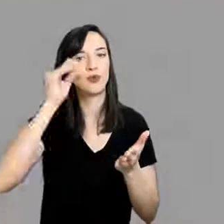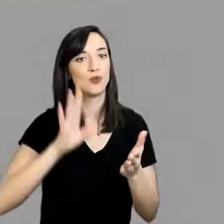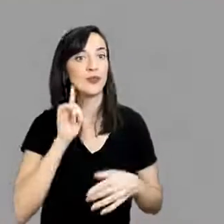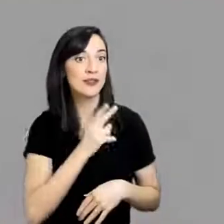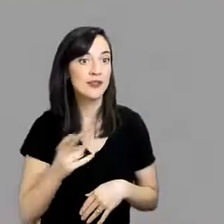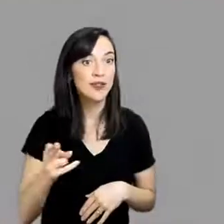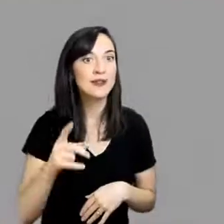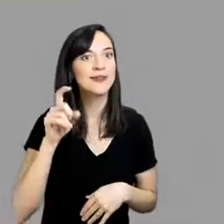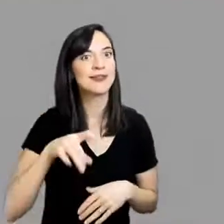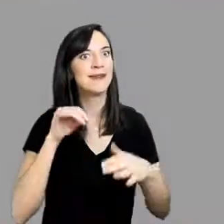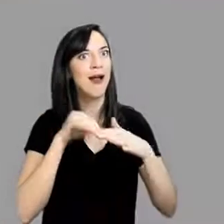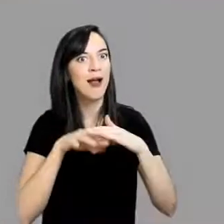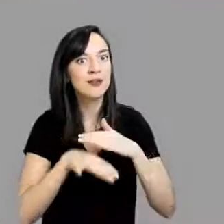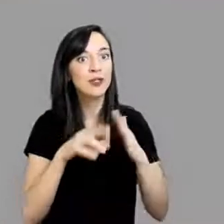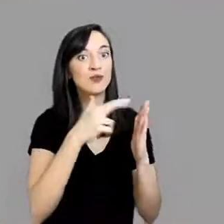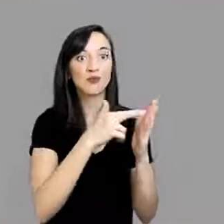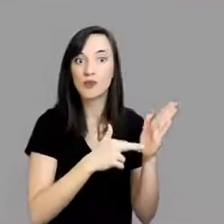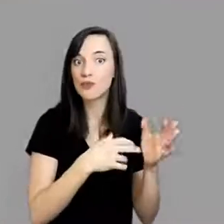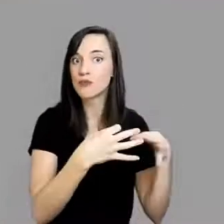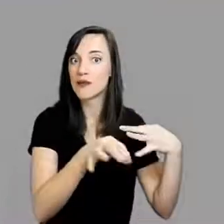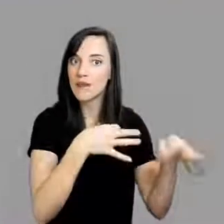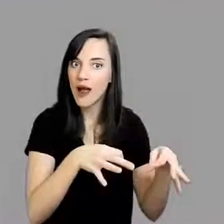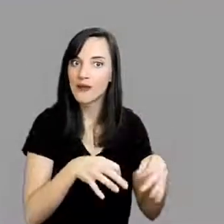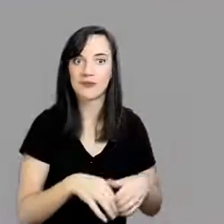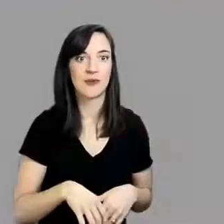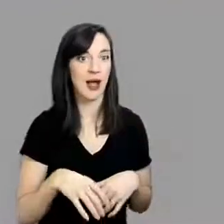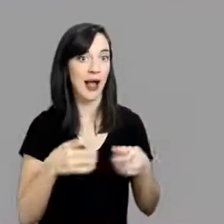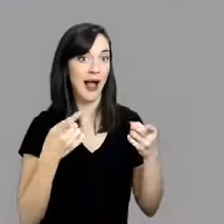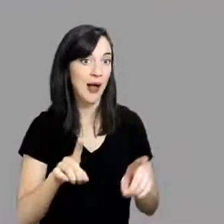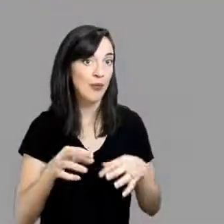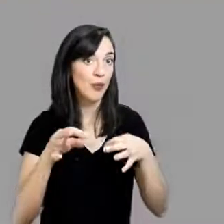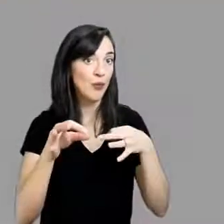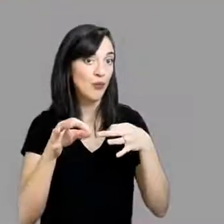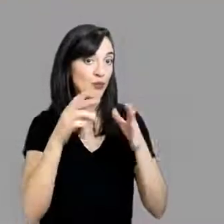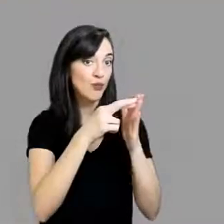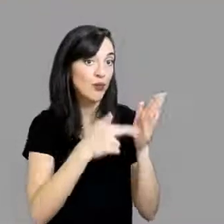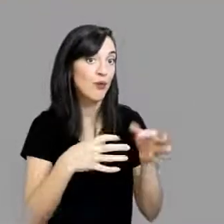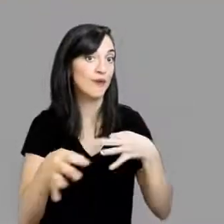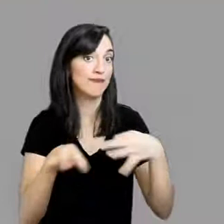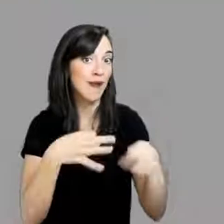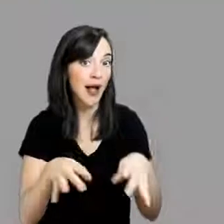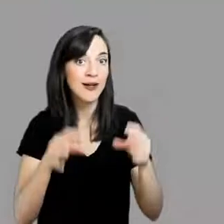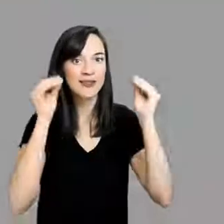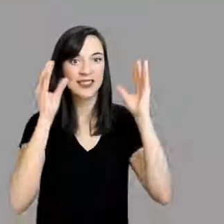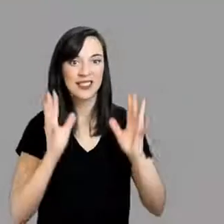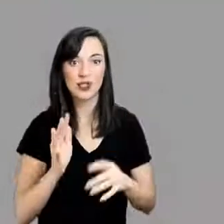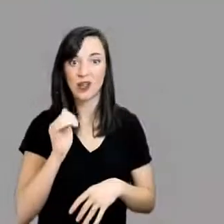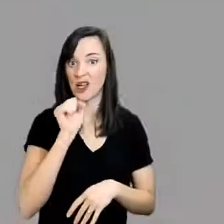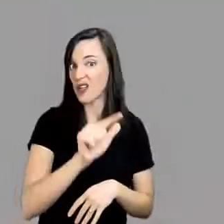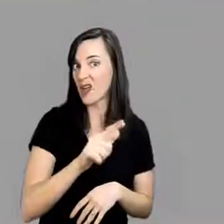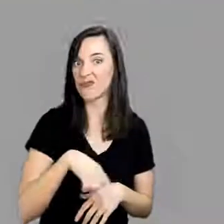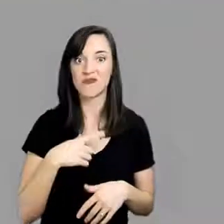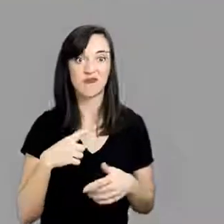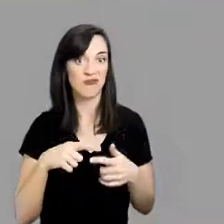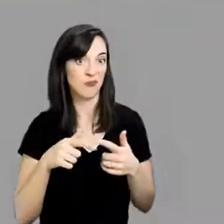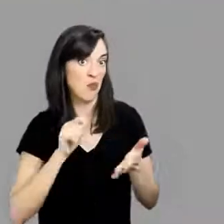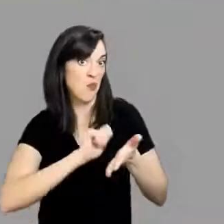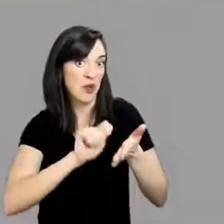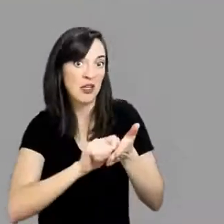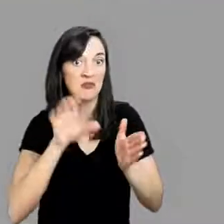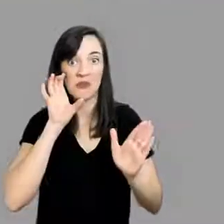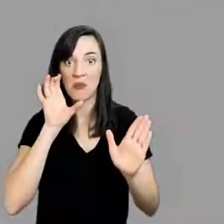routines. Students who are DHH need to have these expectations taught in an accessible manner.